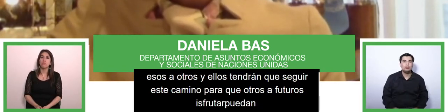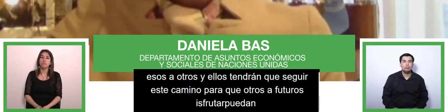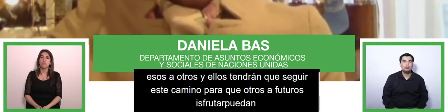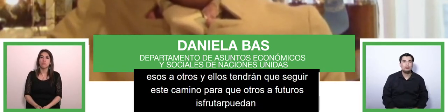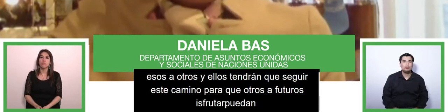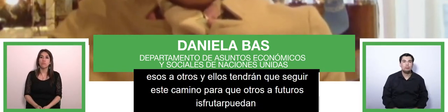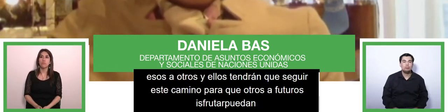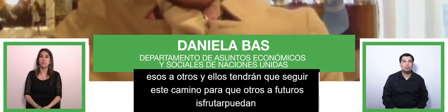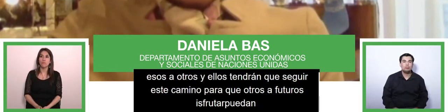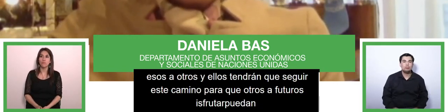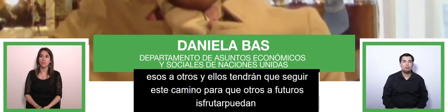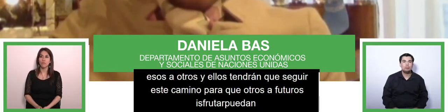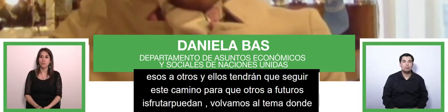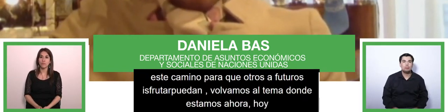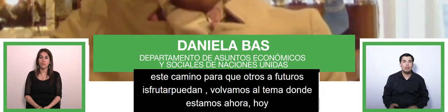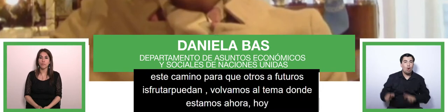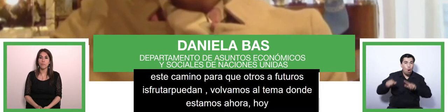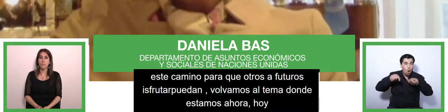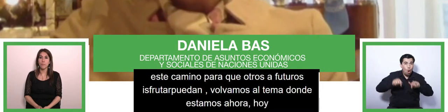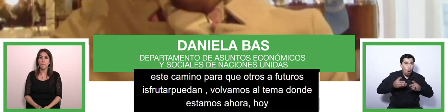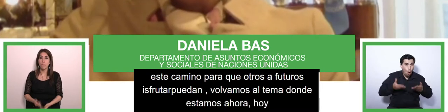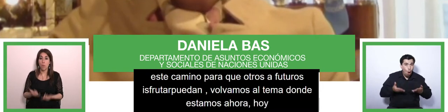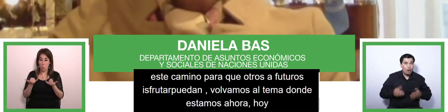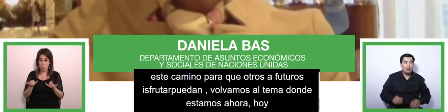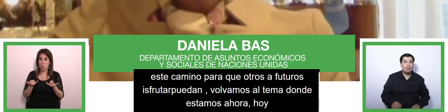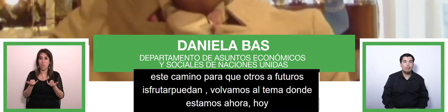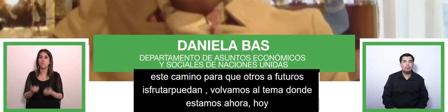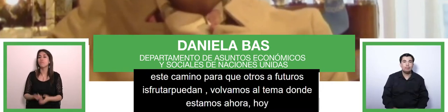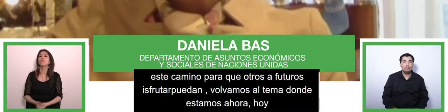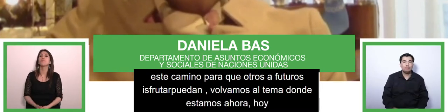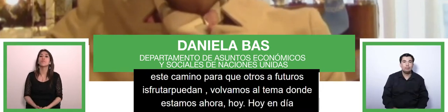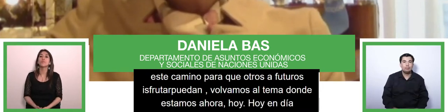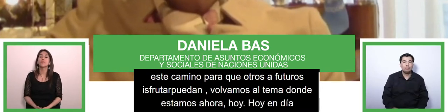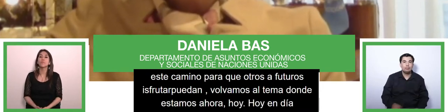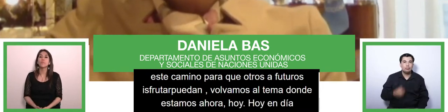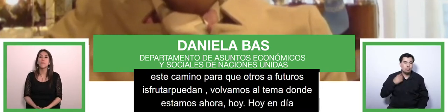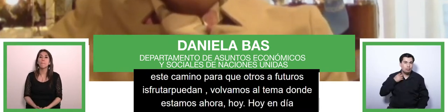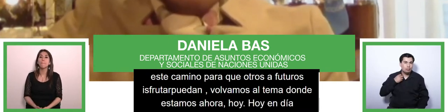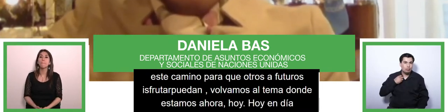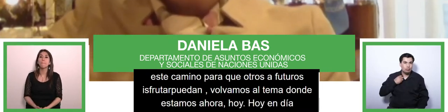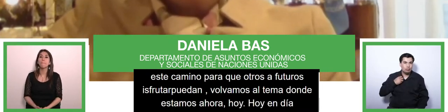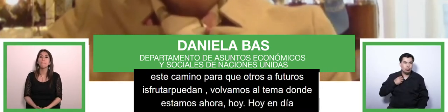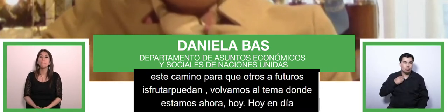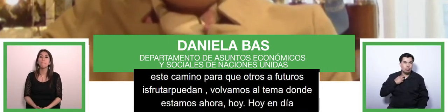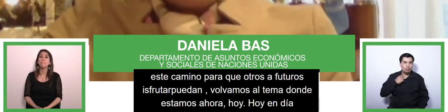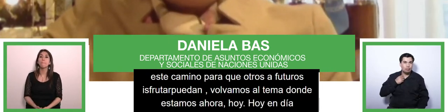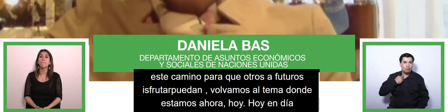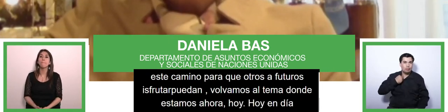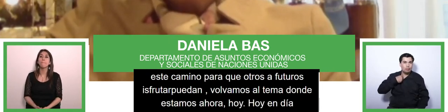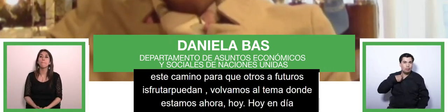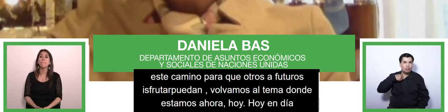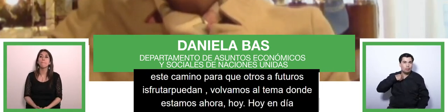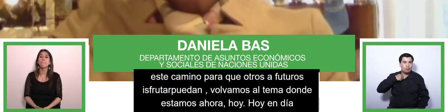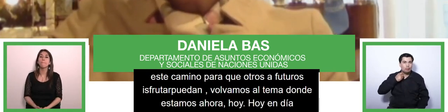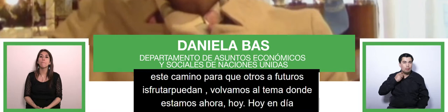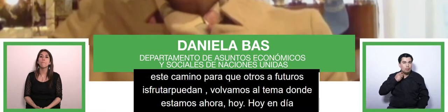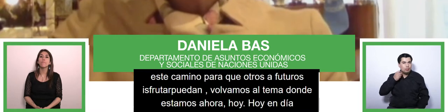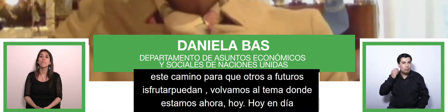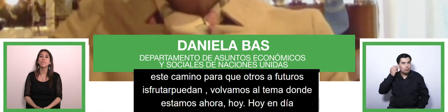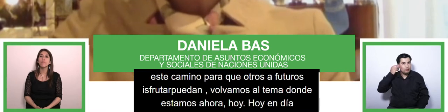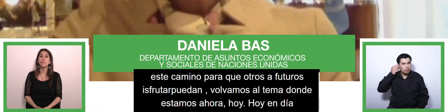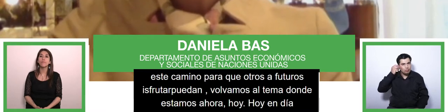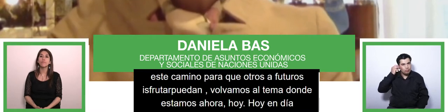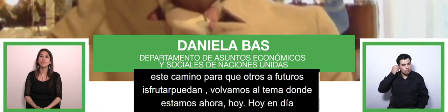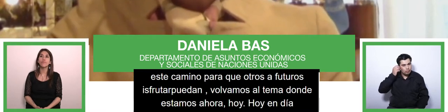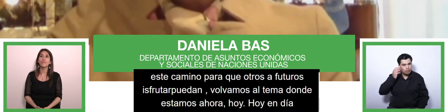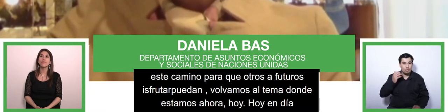today although i will focus a teeny bit more about children and youth with disabilities i would like to remind you that